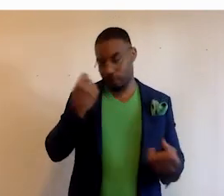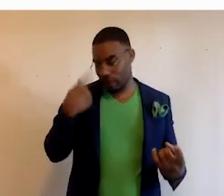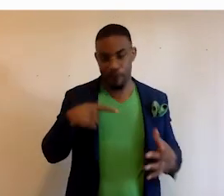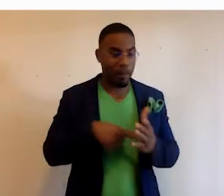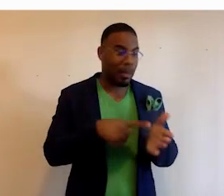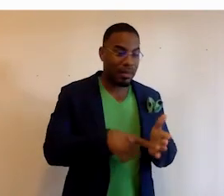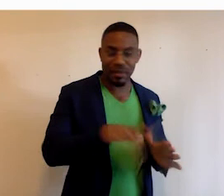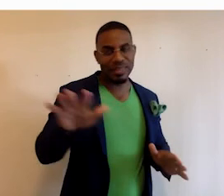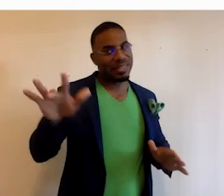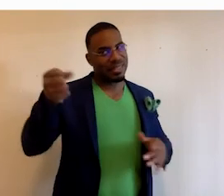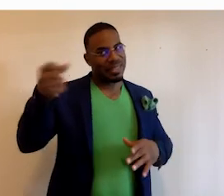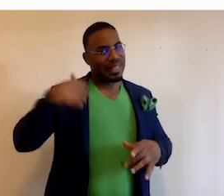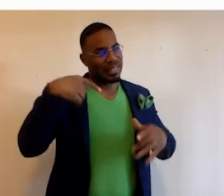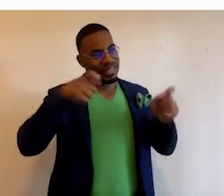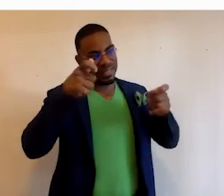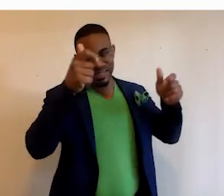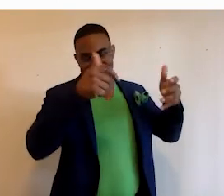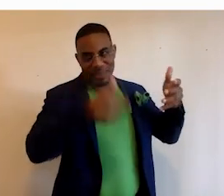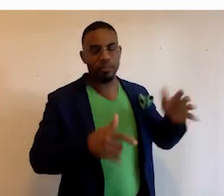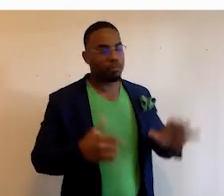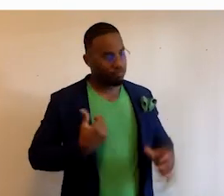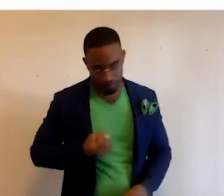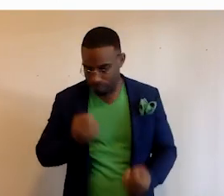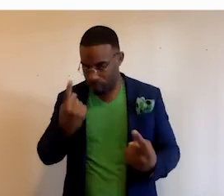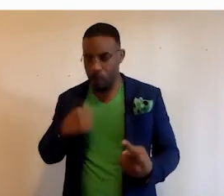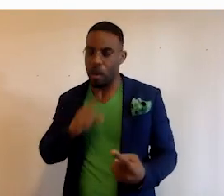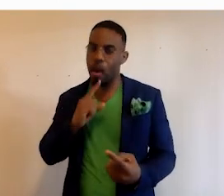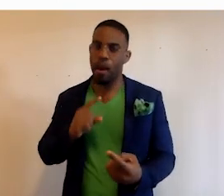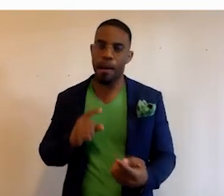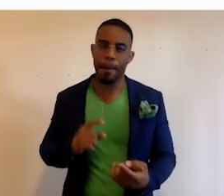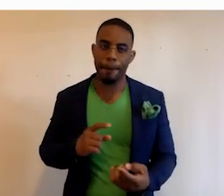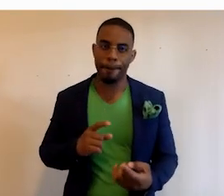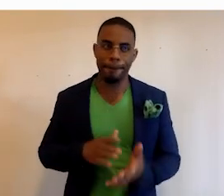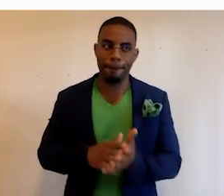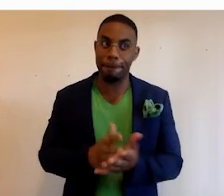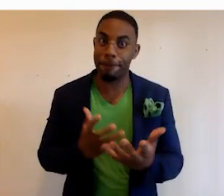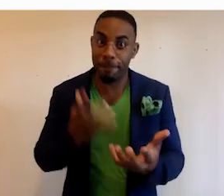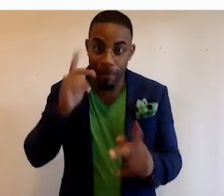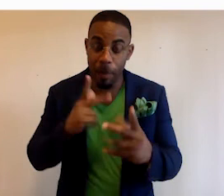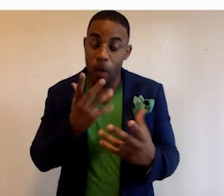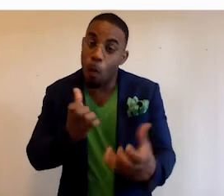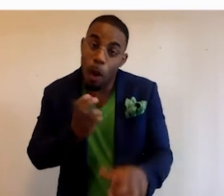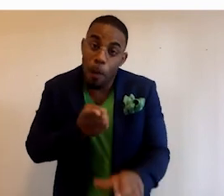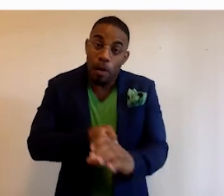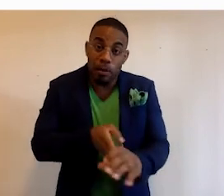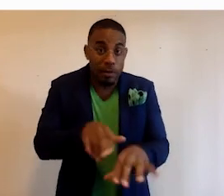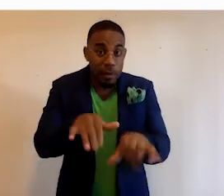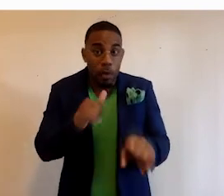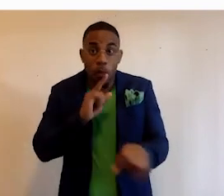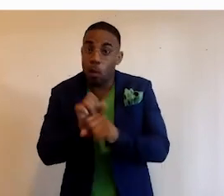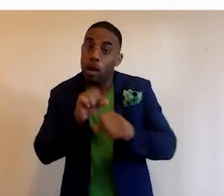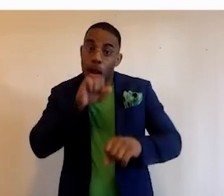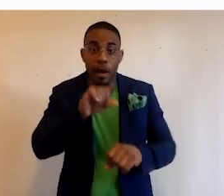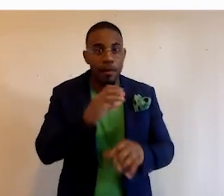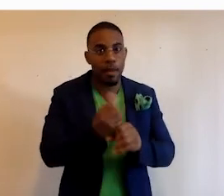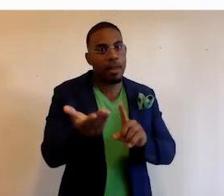pay. I've got to deal with X, Y, and Z. So we're, we are eager for people that want to participate. We really would